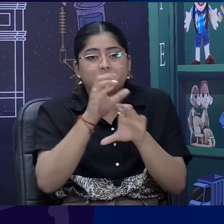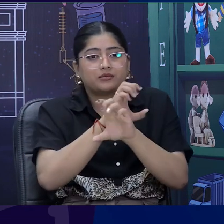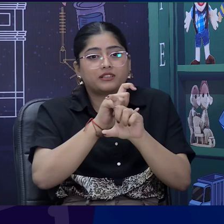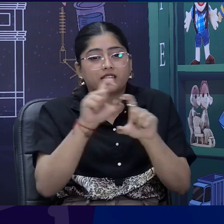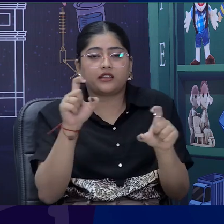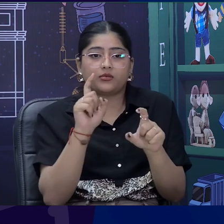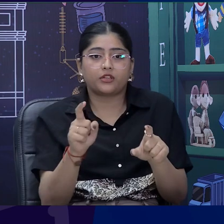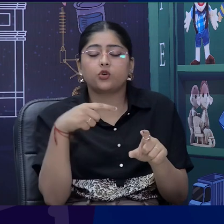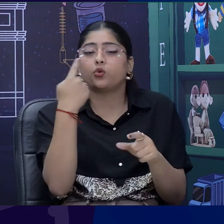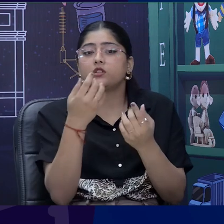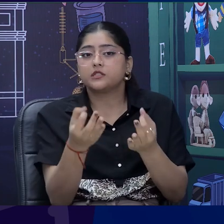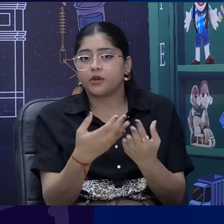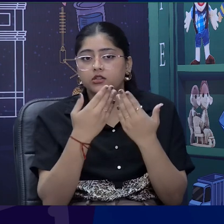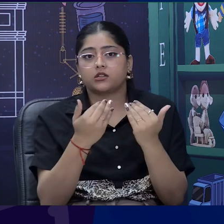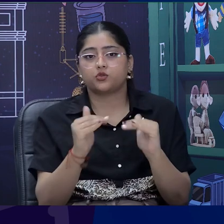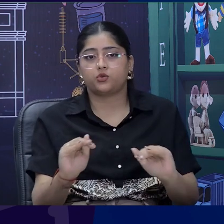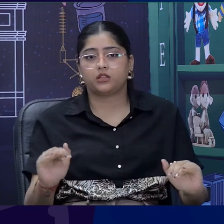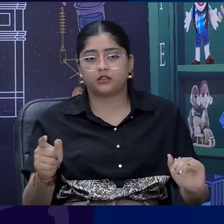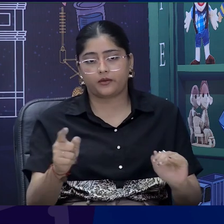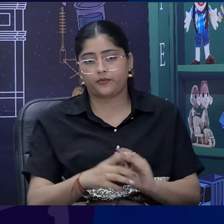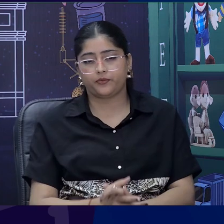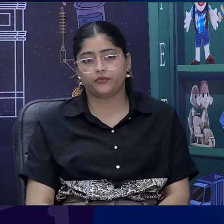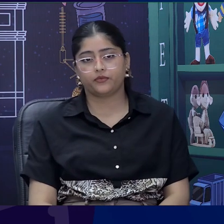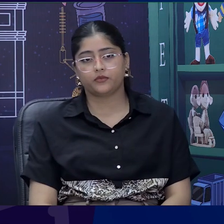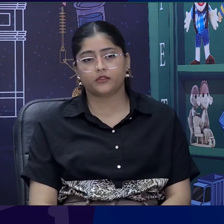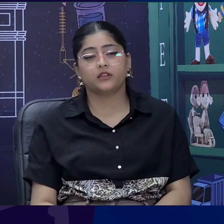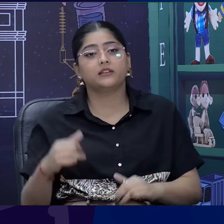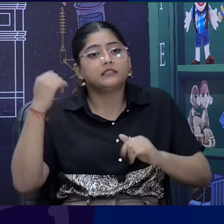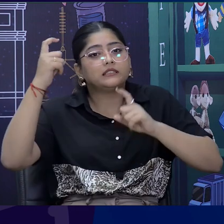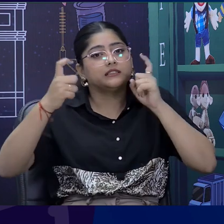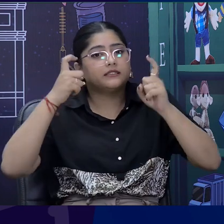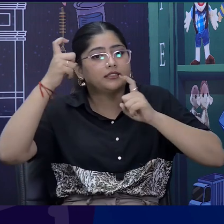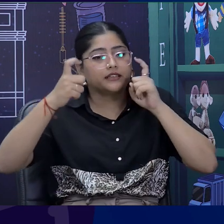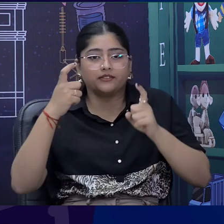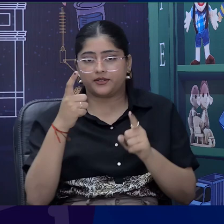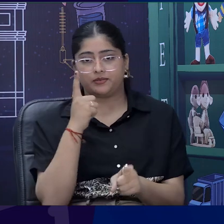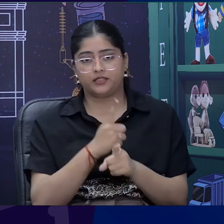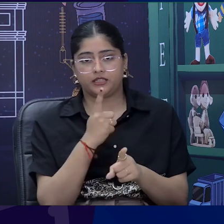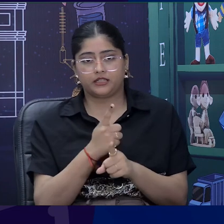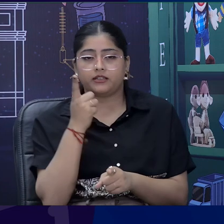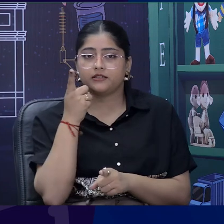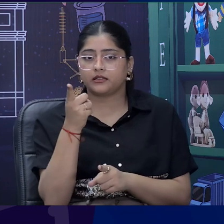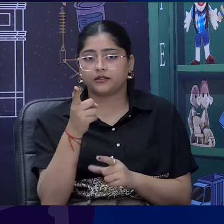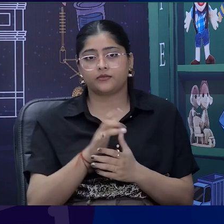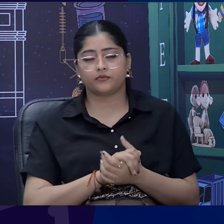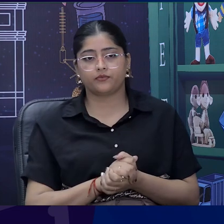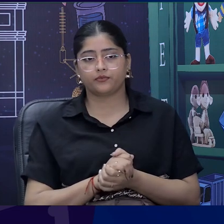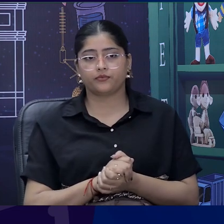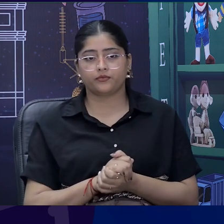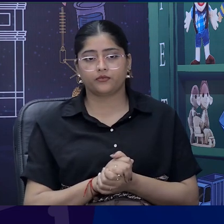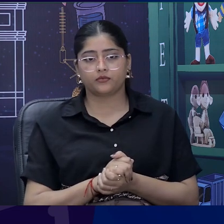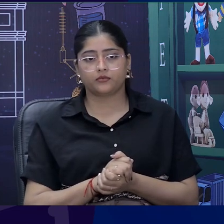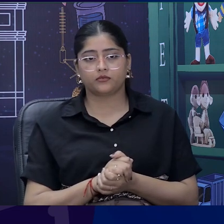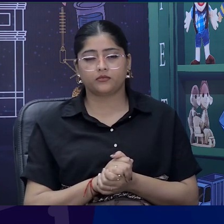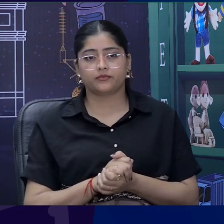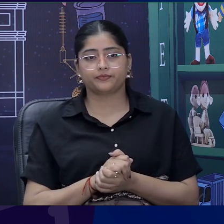needs right. So, again the creativity of the class teacher or a subject teacher comes plays a very